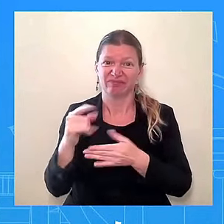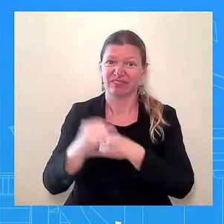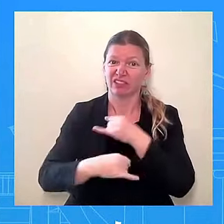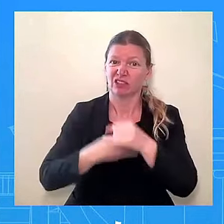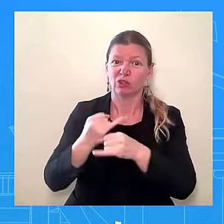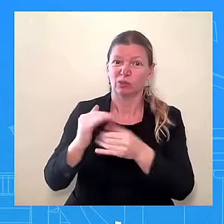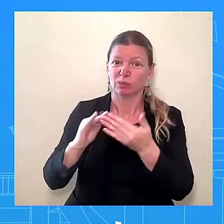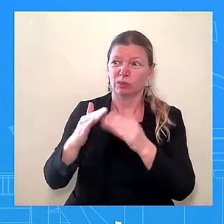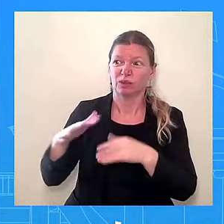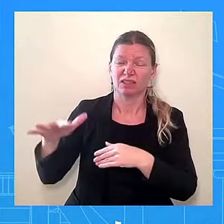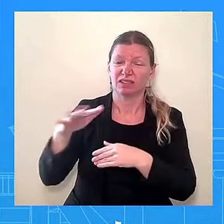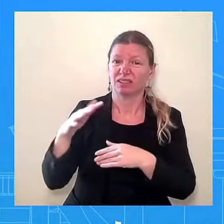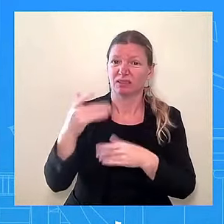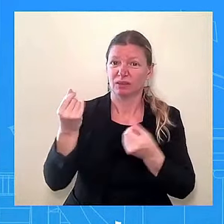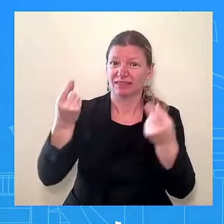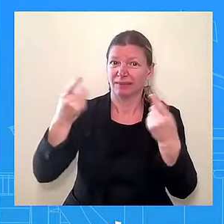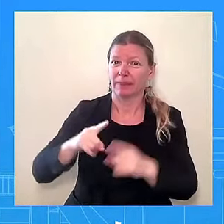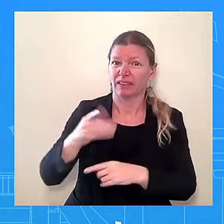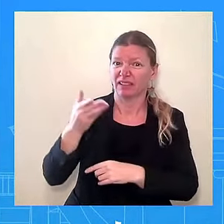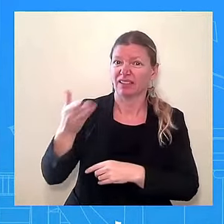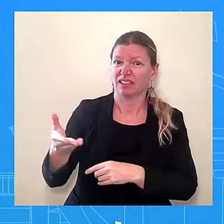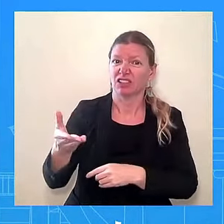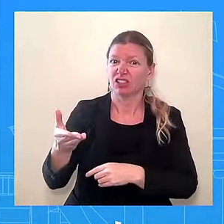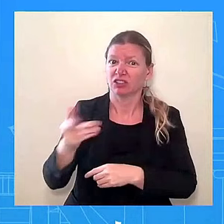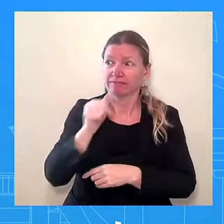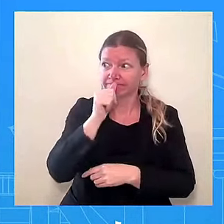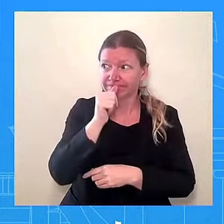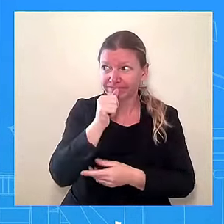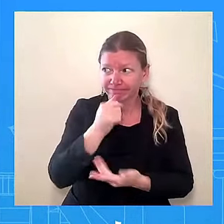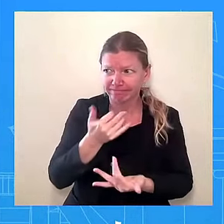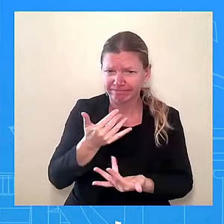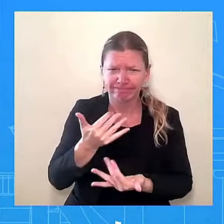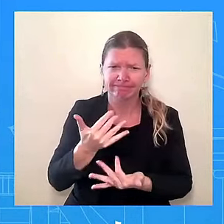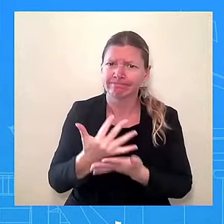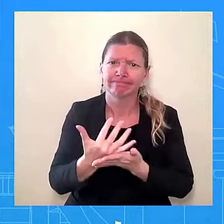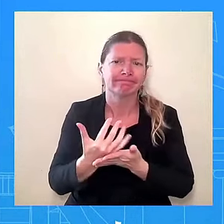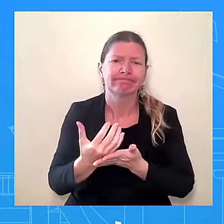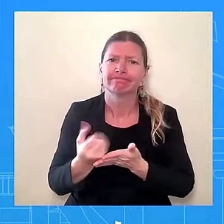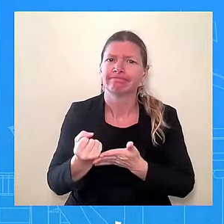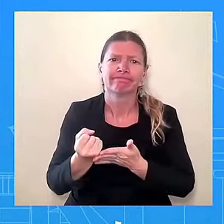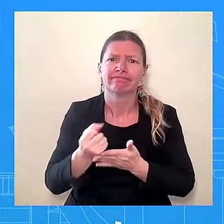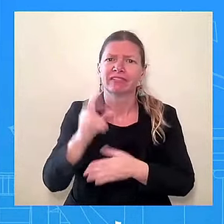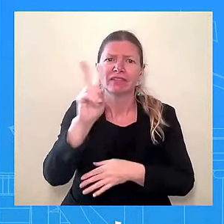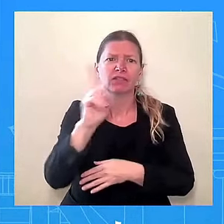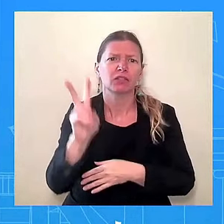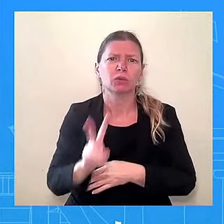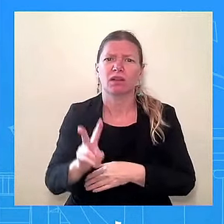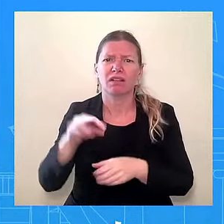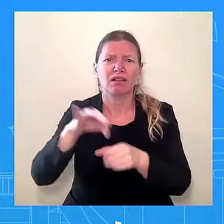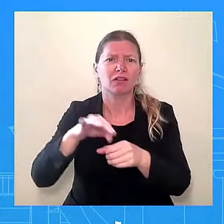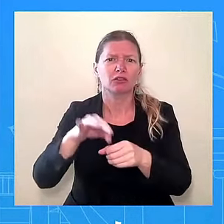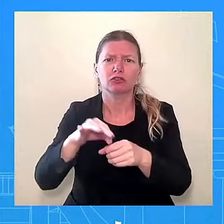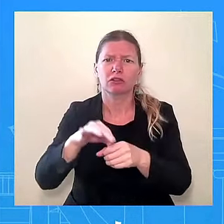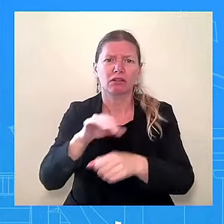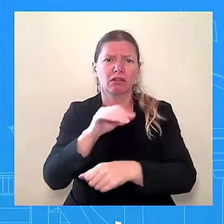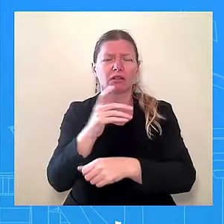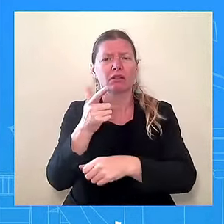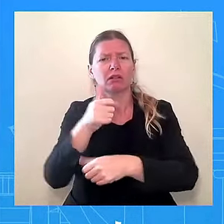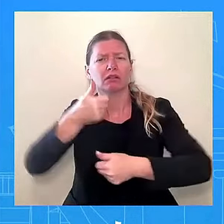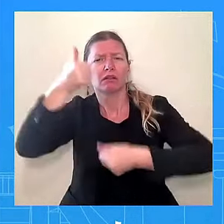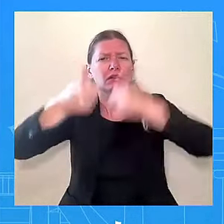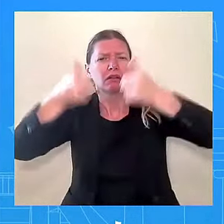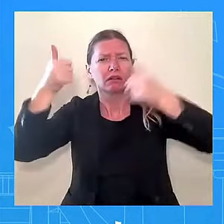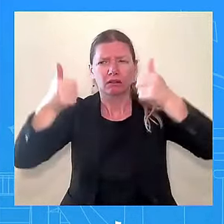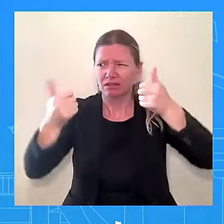Venezuelan electoral authorities to come clean and release the full detailed data on this election so that everyone can see the